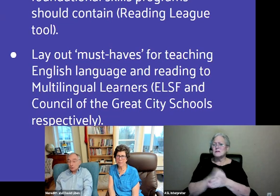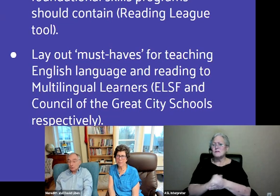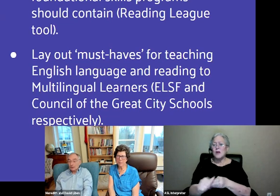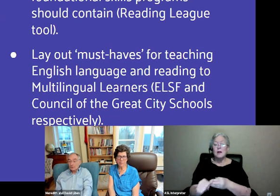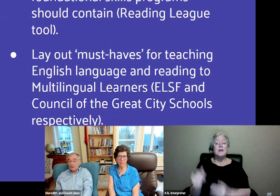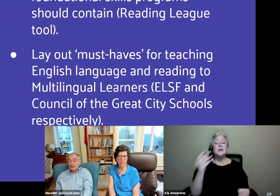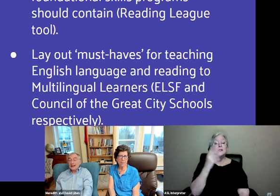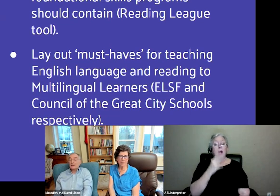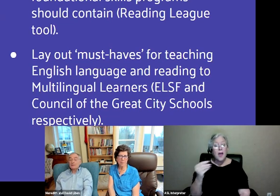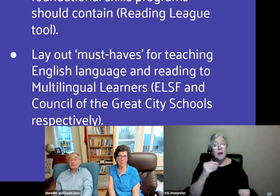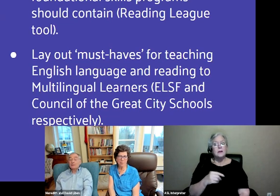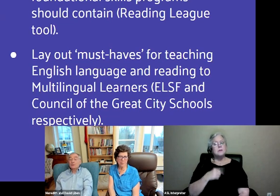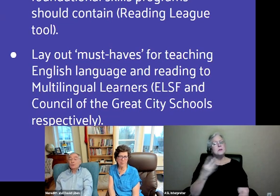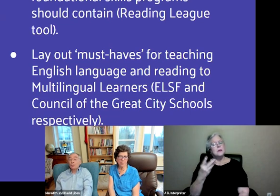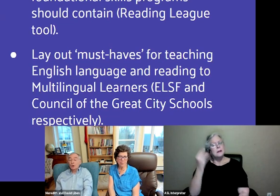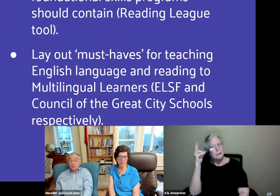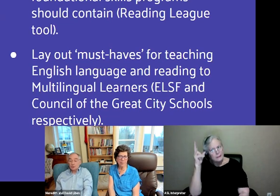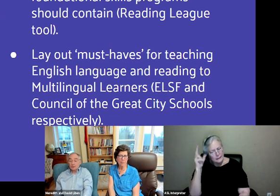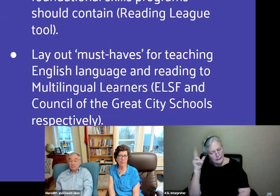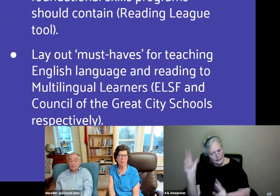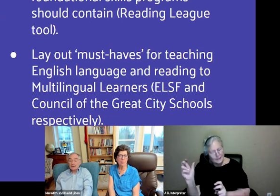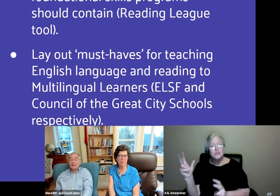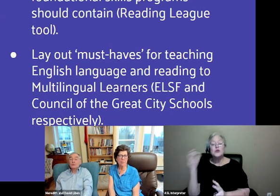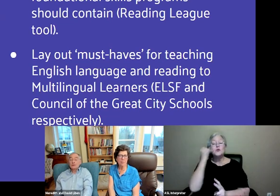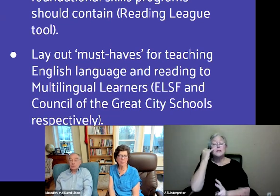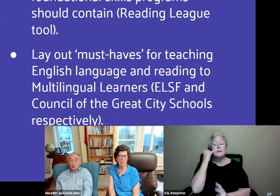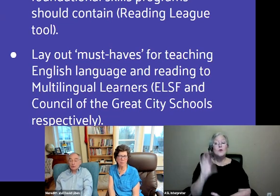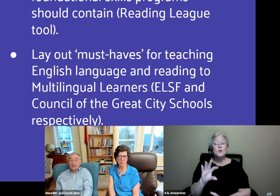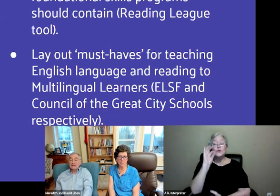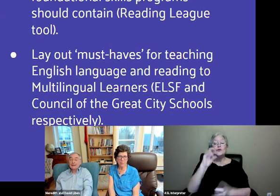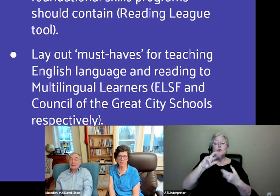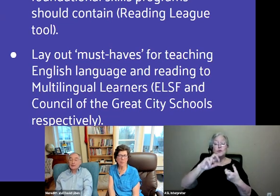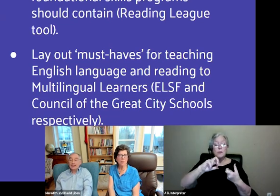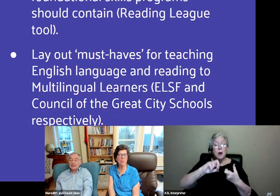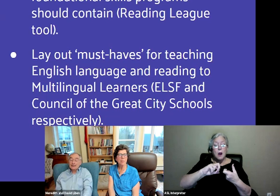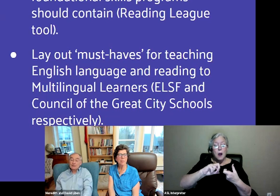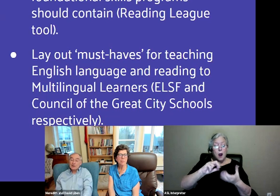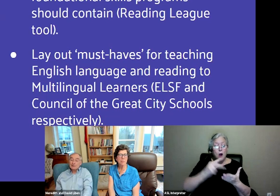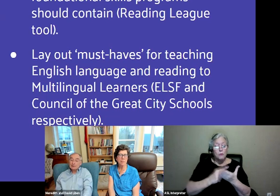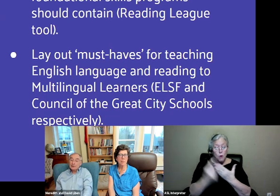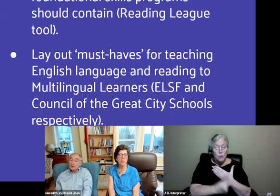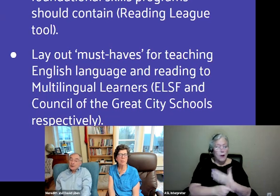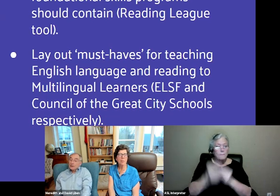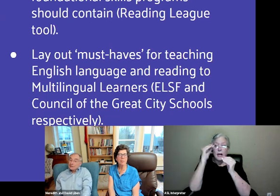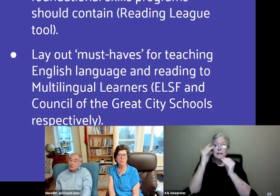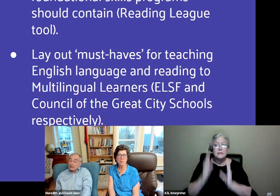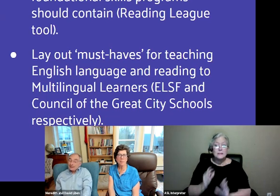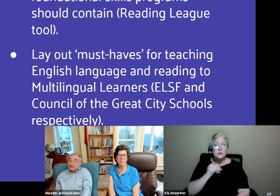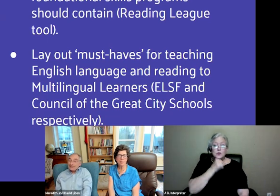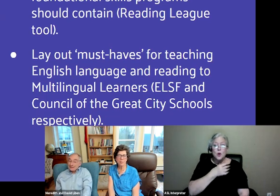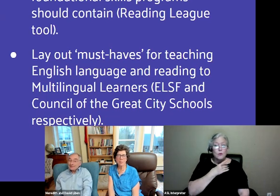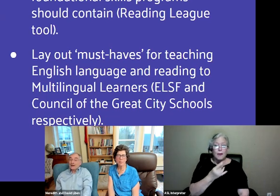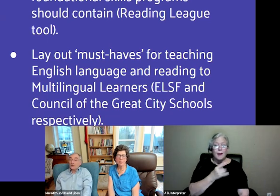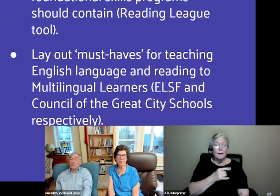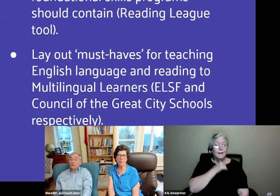choose a program, and it's the wrong program, and your teachers don't like it, and you're not getting results. So, I